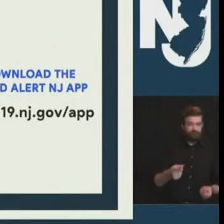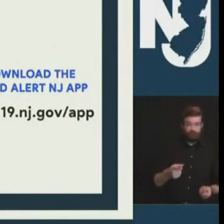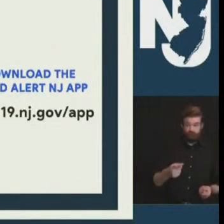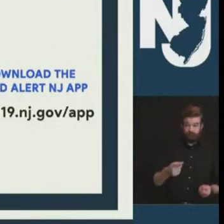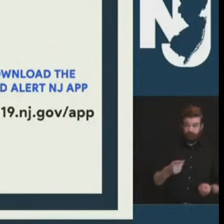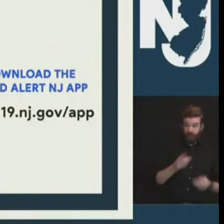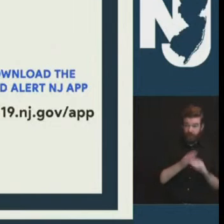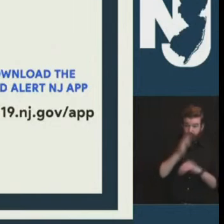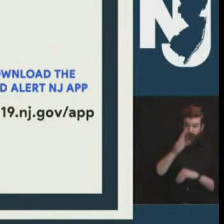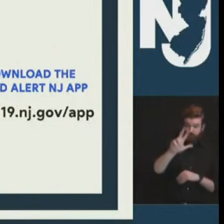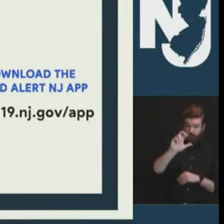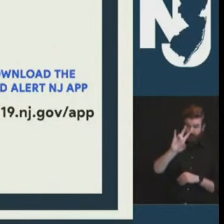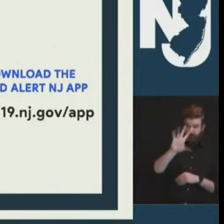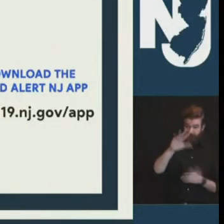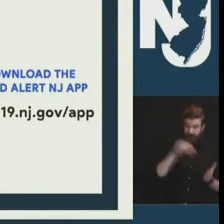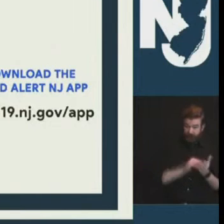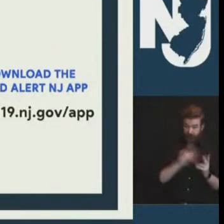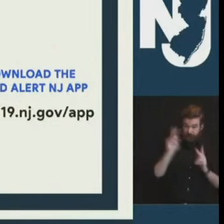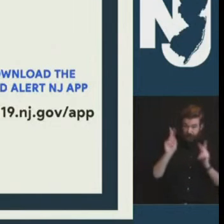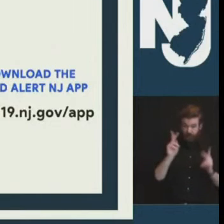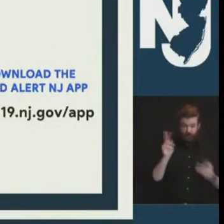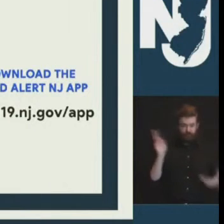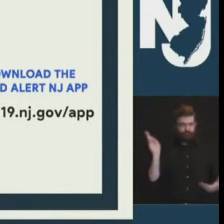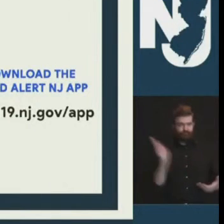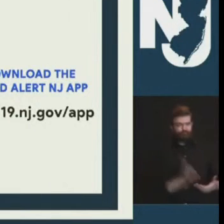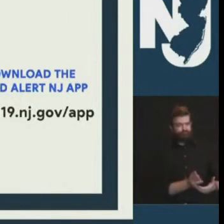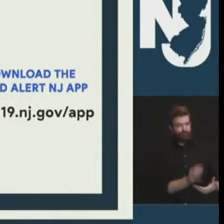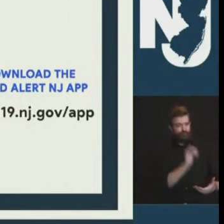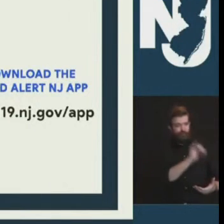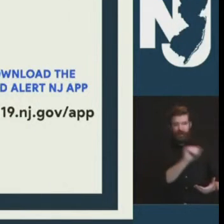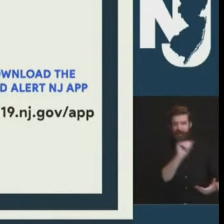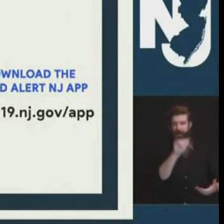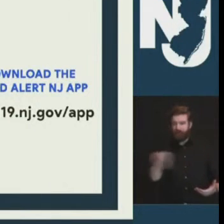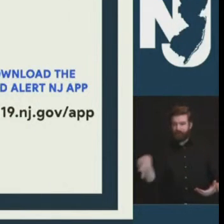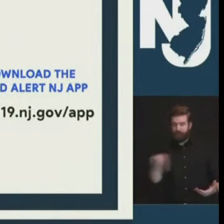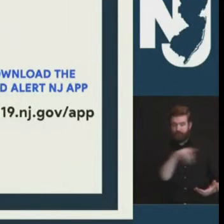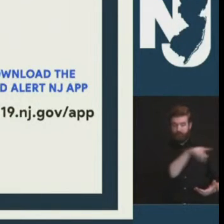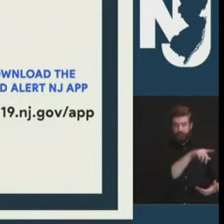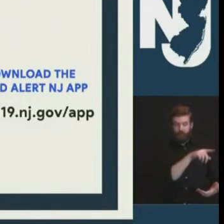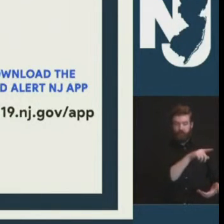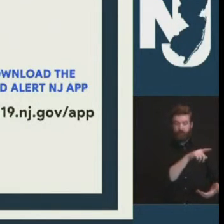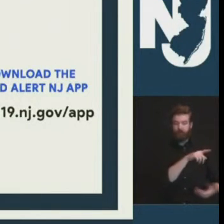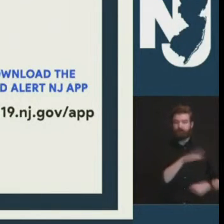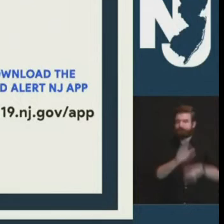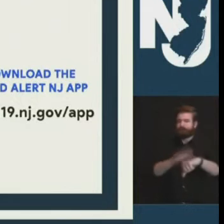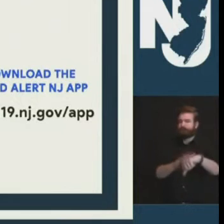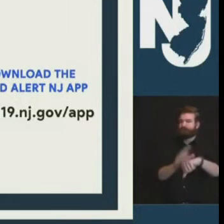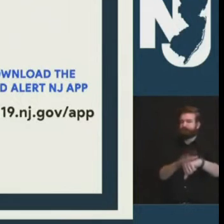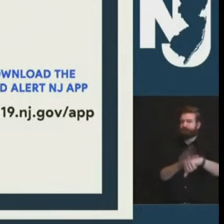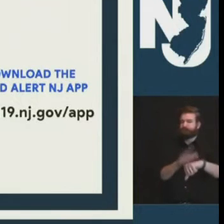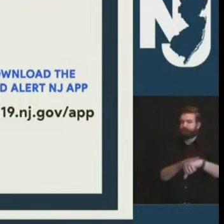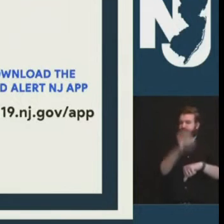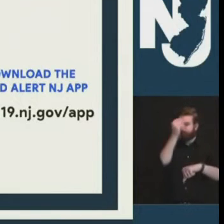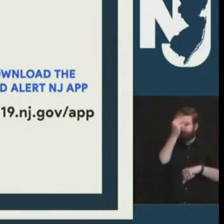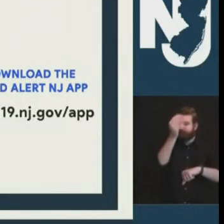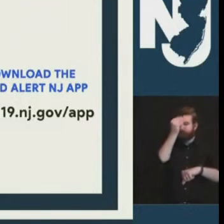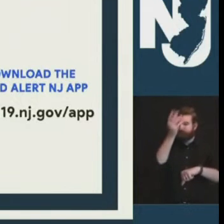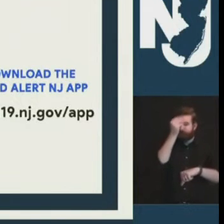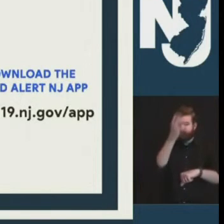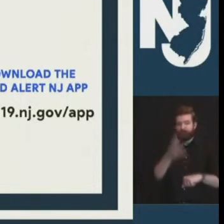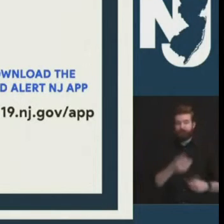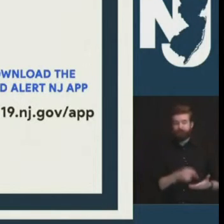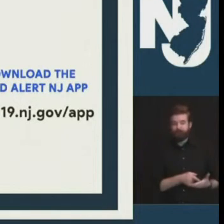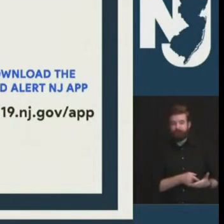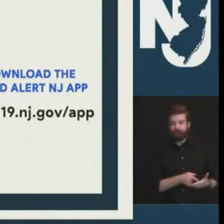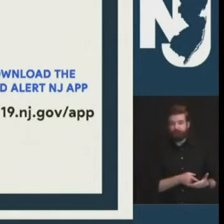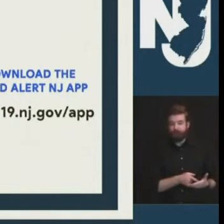way of 30 000 since monday and every phone we add is another tool we have at our disposal to fight this